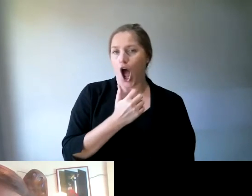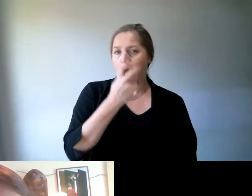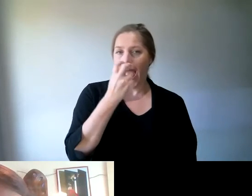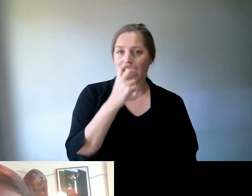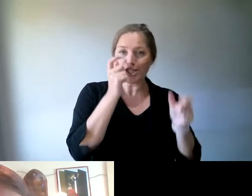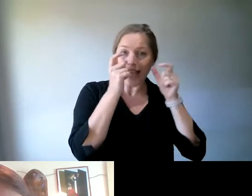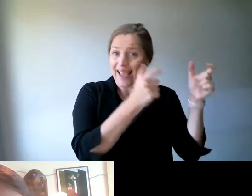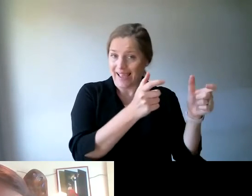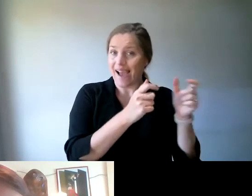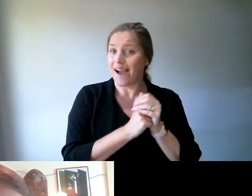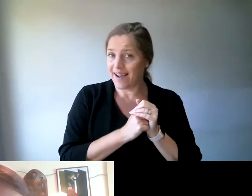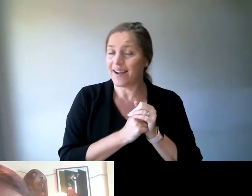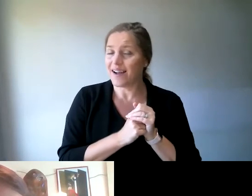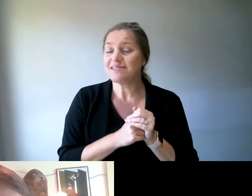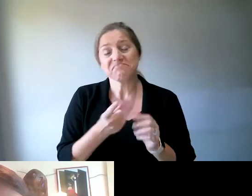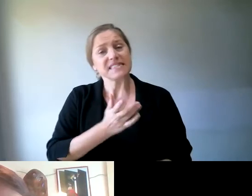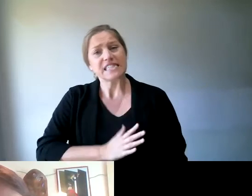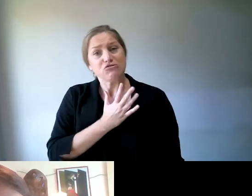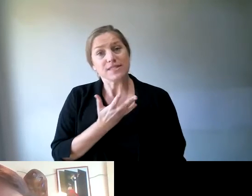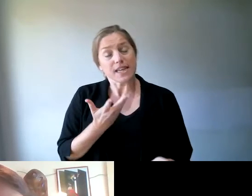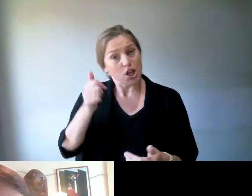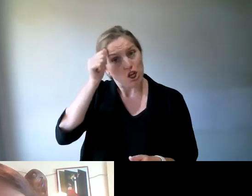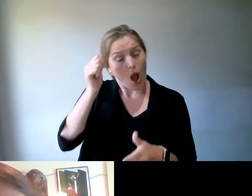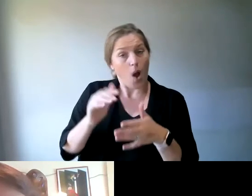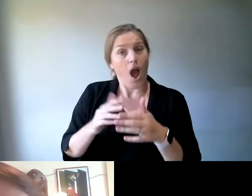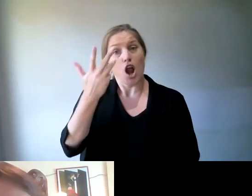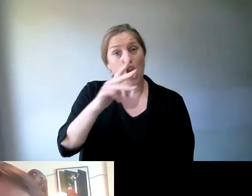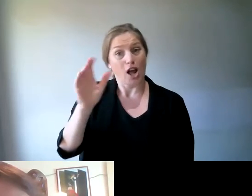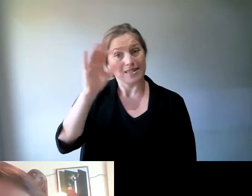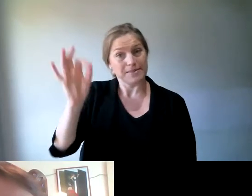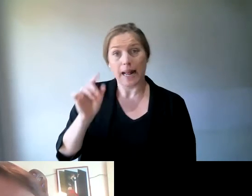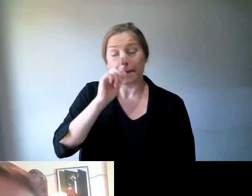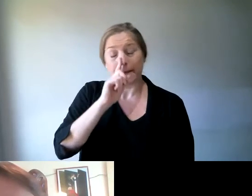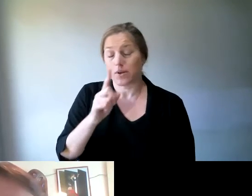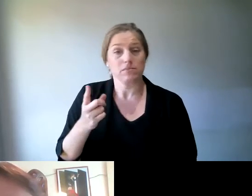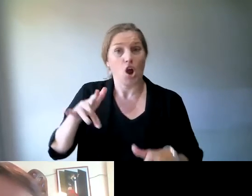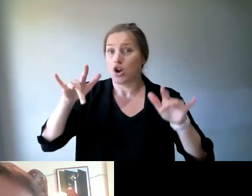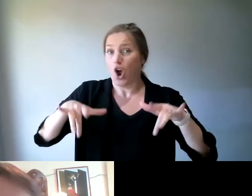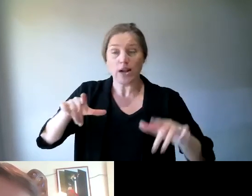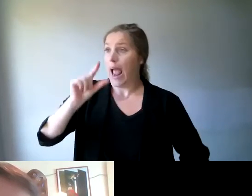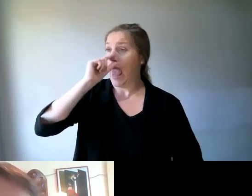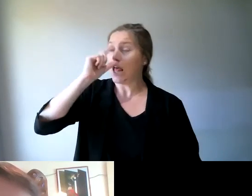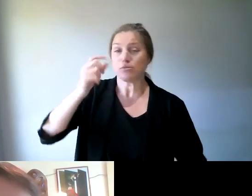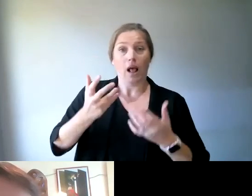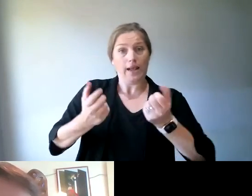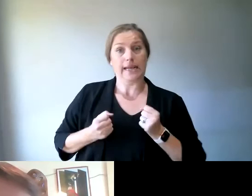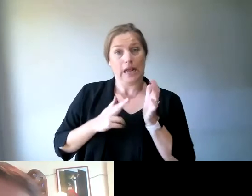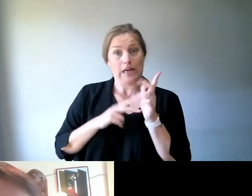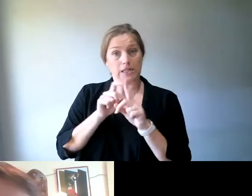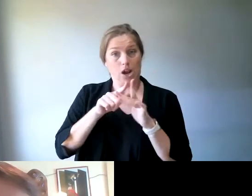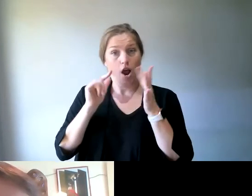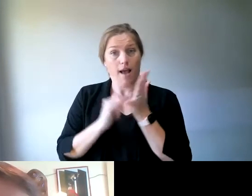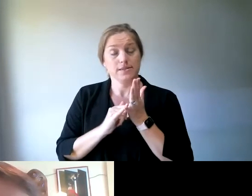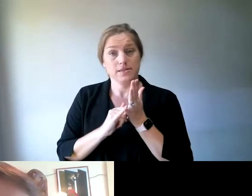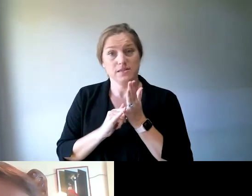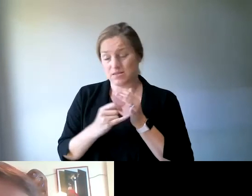disability, around 90% of disability in Australia, who aren't eligible for the NDIS, and knowing that those people still can't get